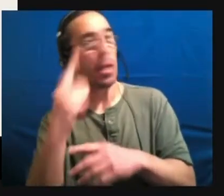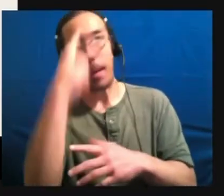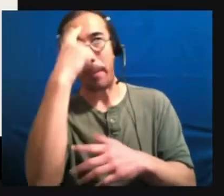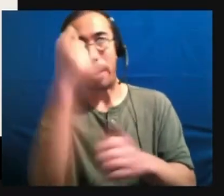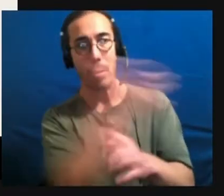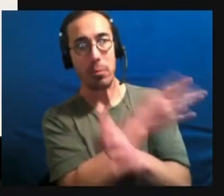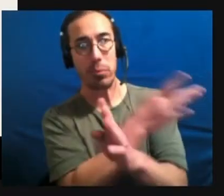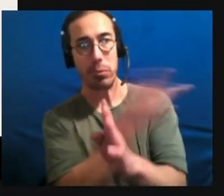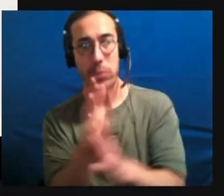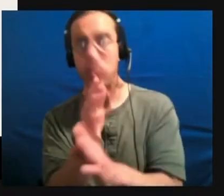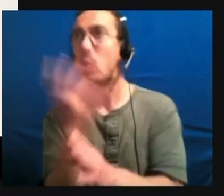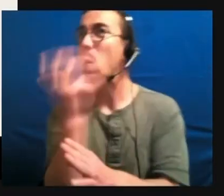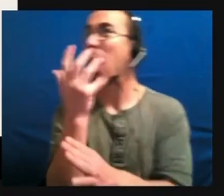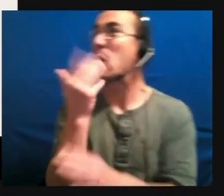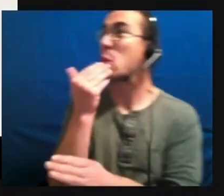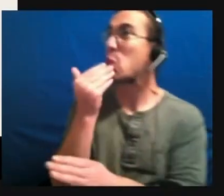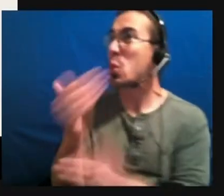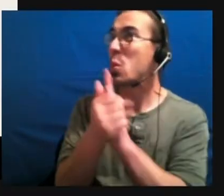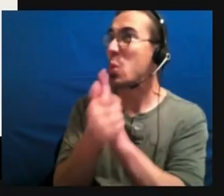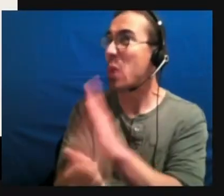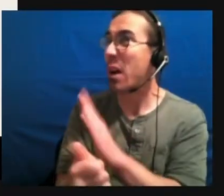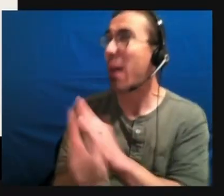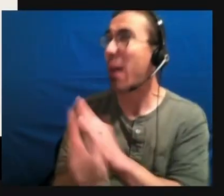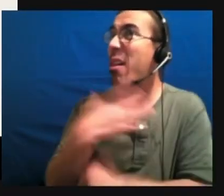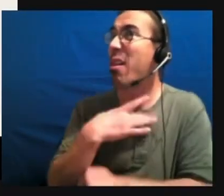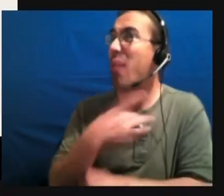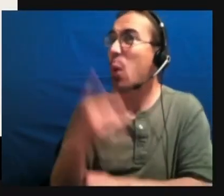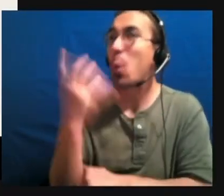That's good, Ray. Yeah. I like that. Yeah.